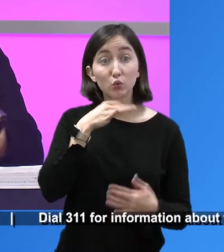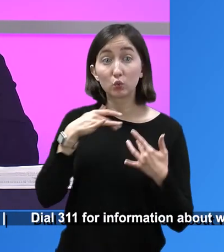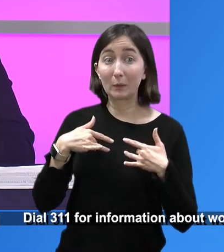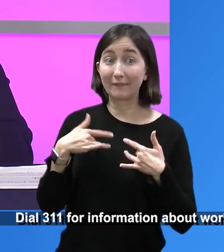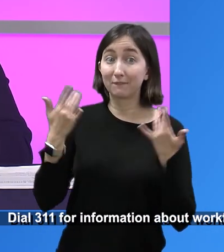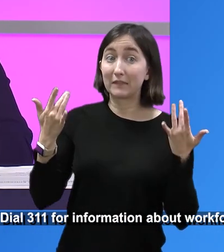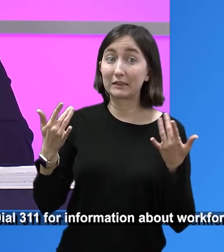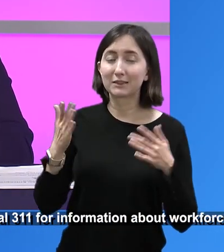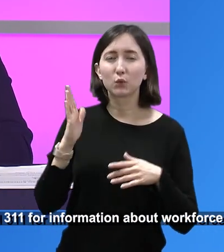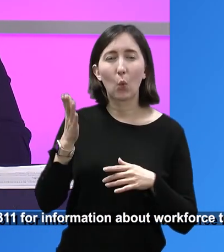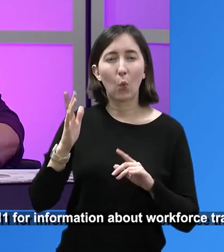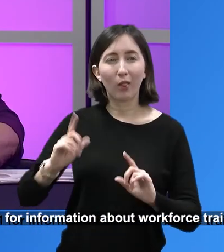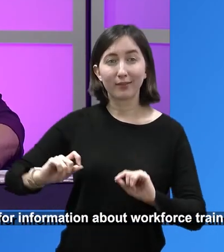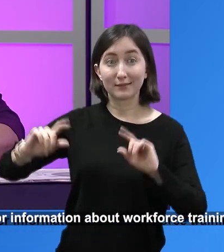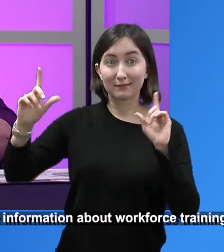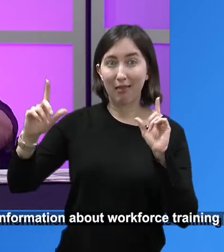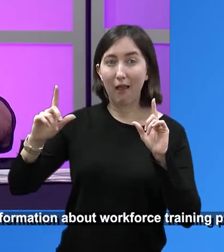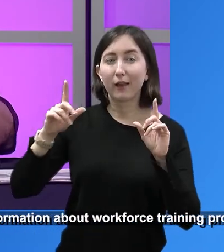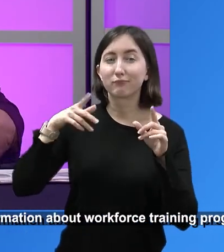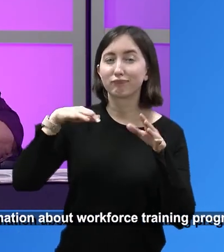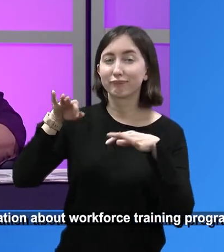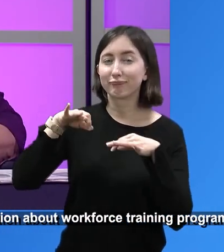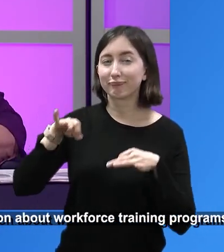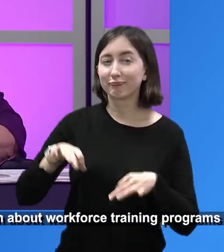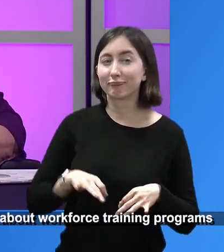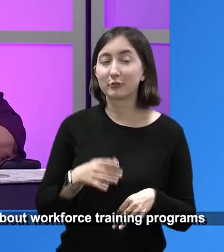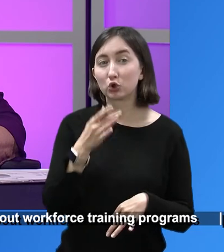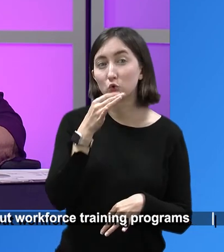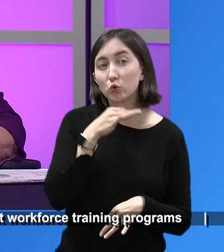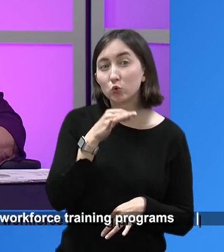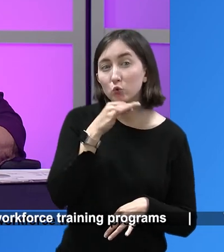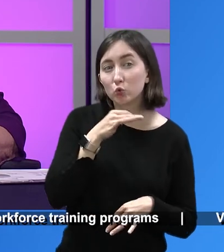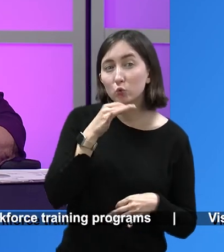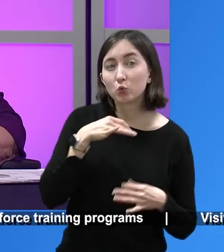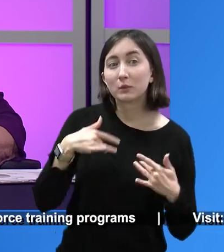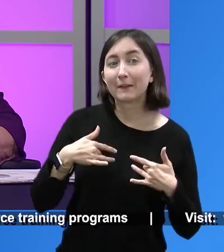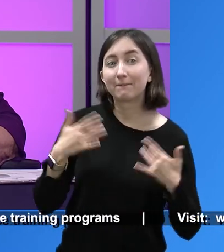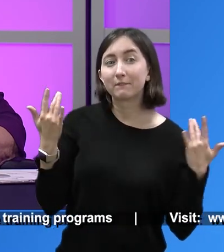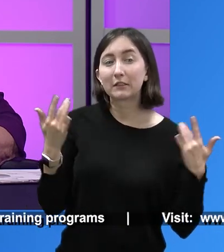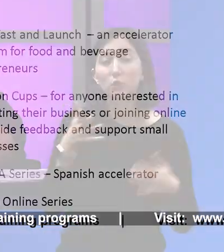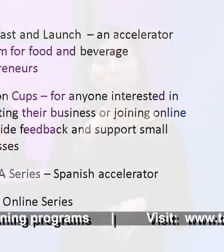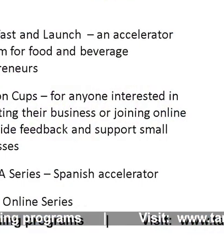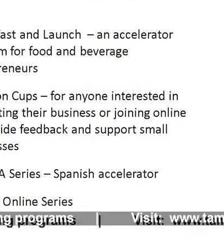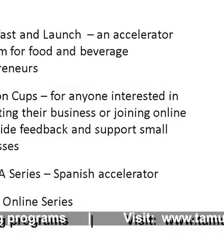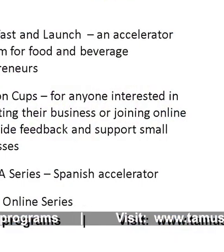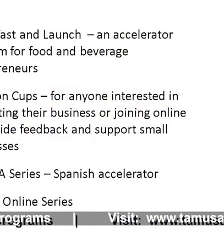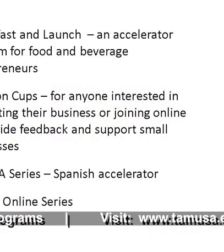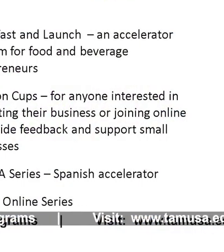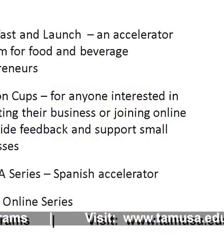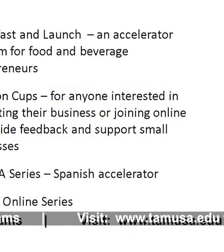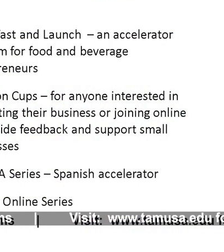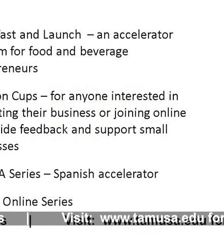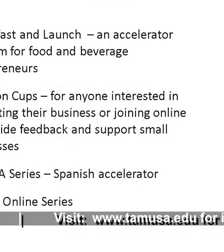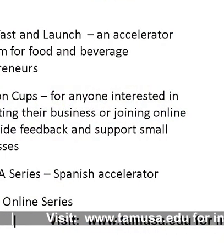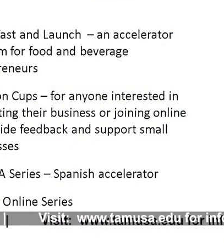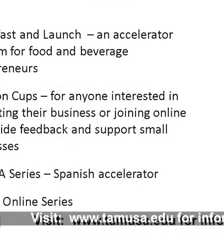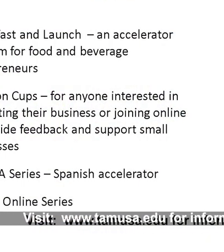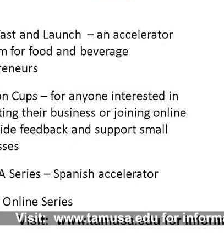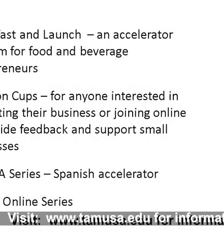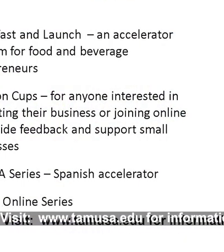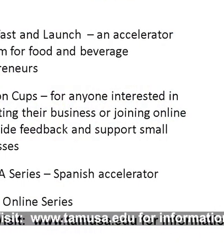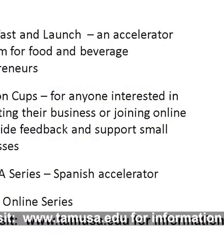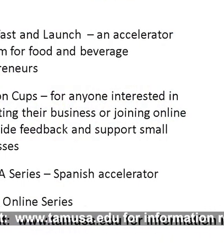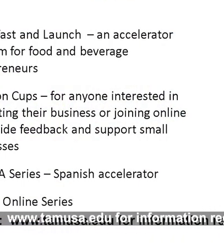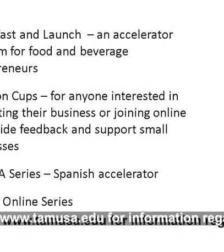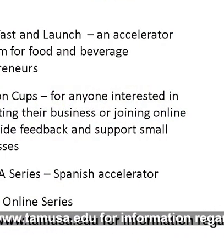So, um, upcoming events, we're going to, we have a slide that, that hopefully will come up and, and talks about the events that we're having at the women's